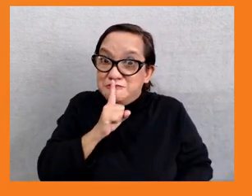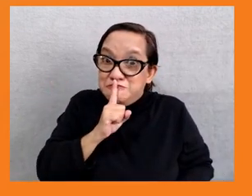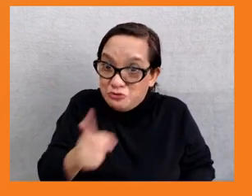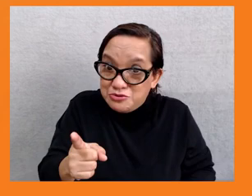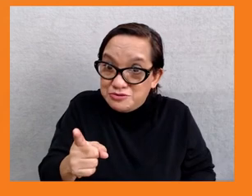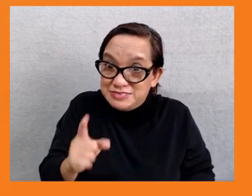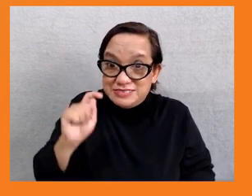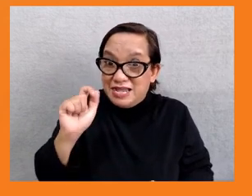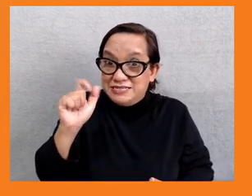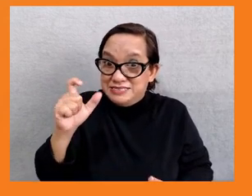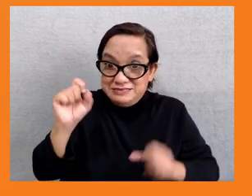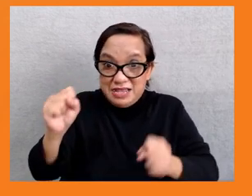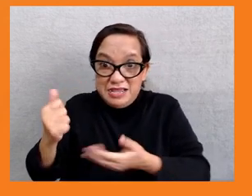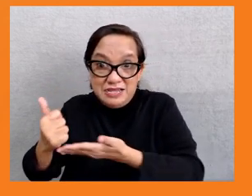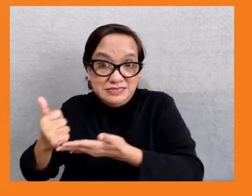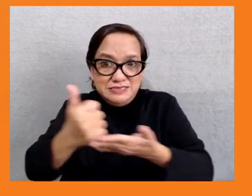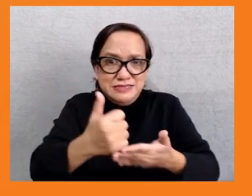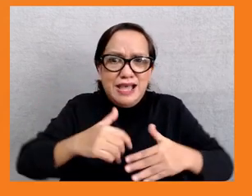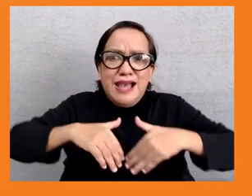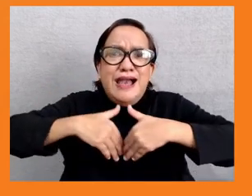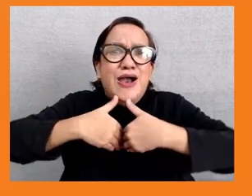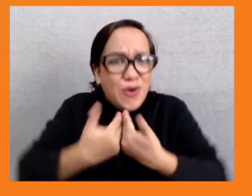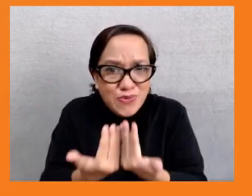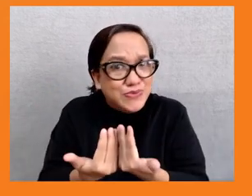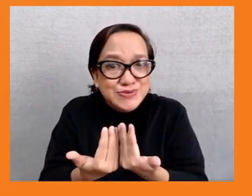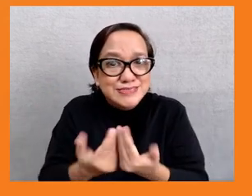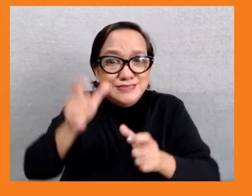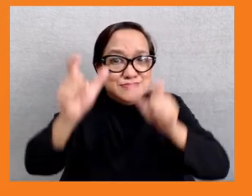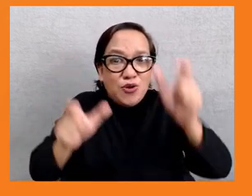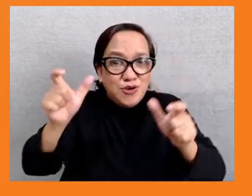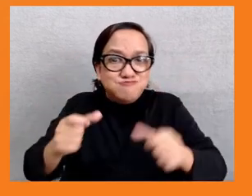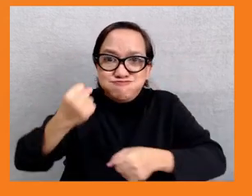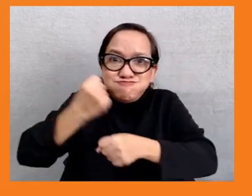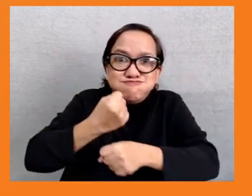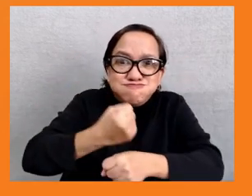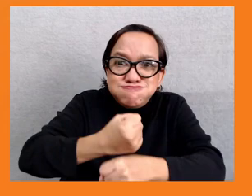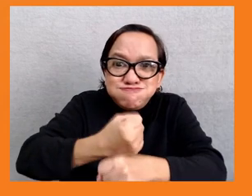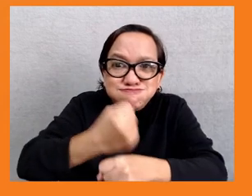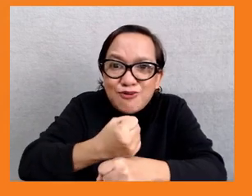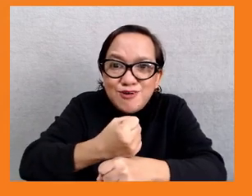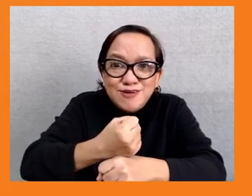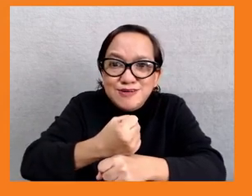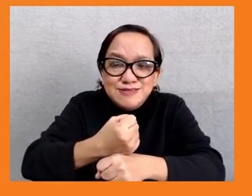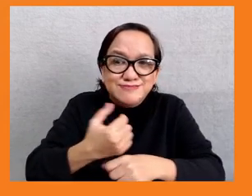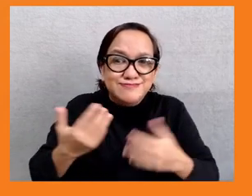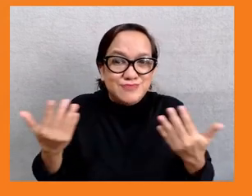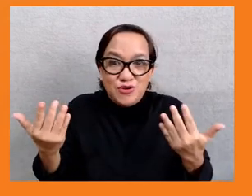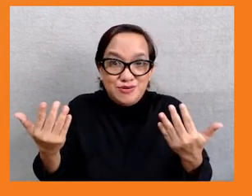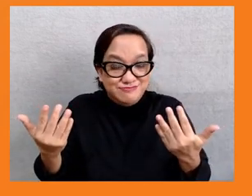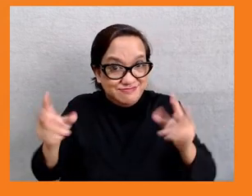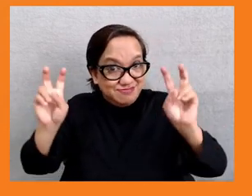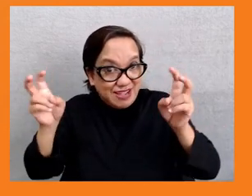to work hard. And I know the growth has kind of gotten a dirty name in this panel. But I think